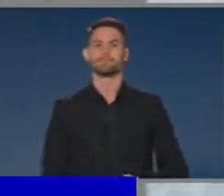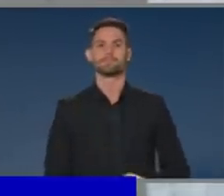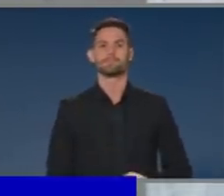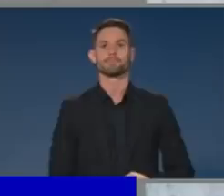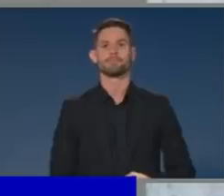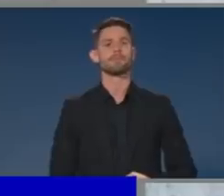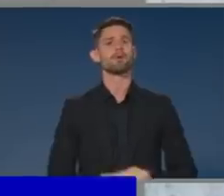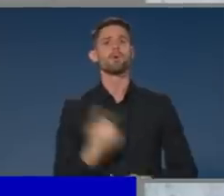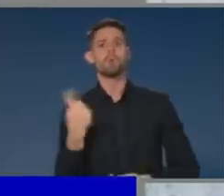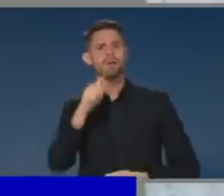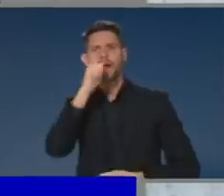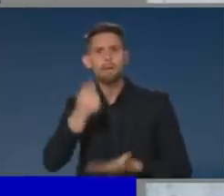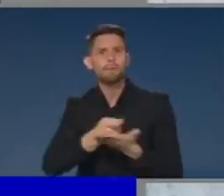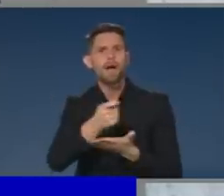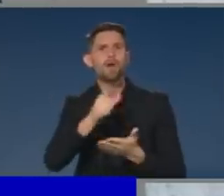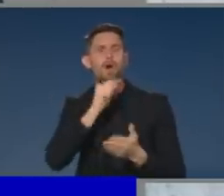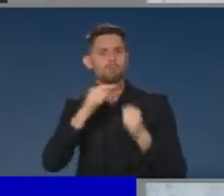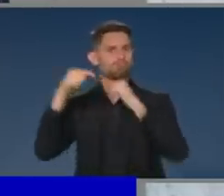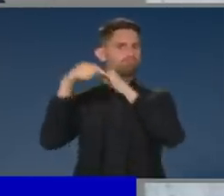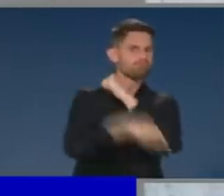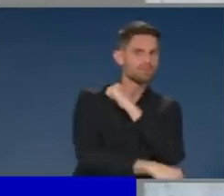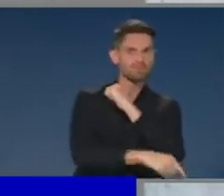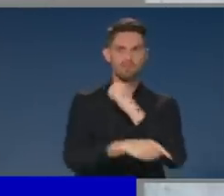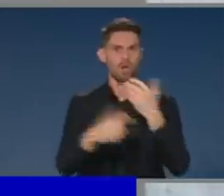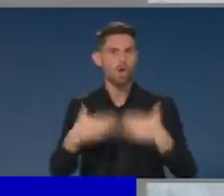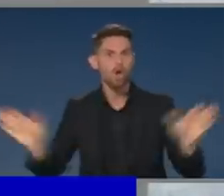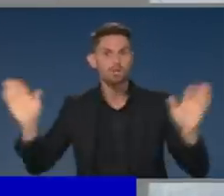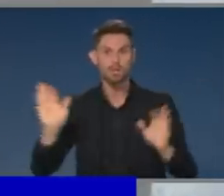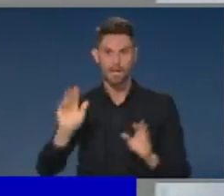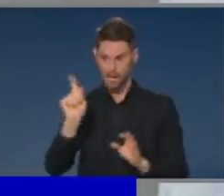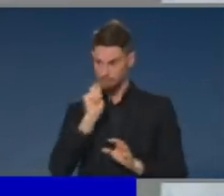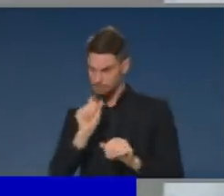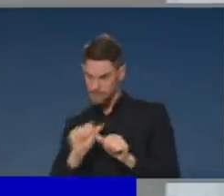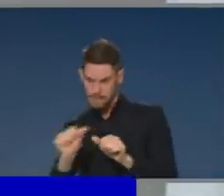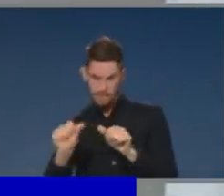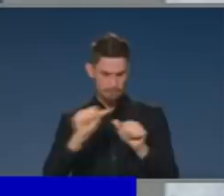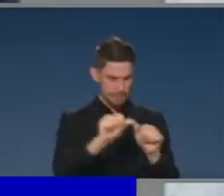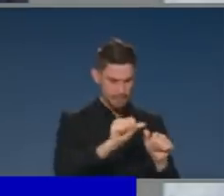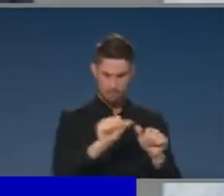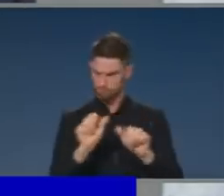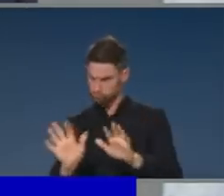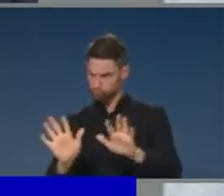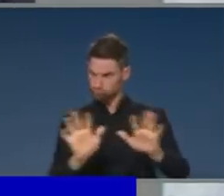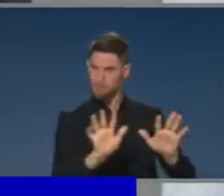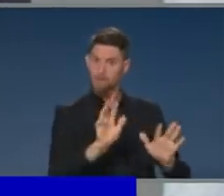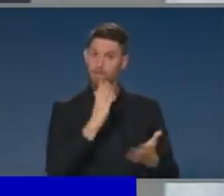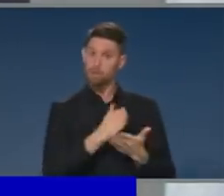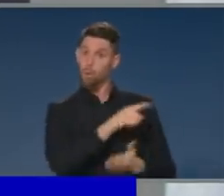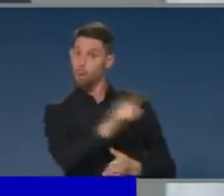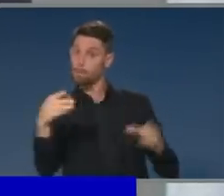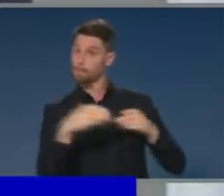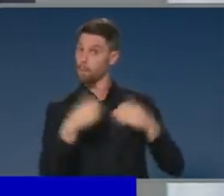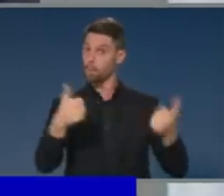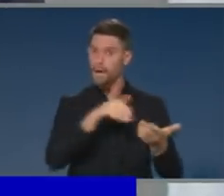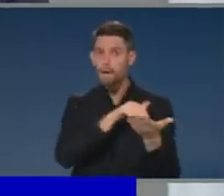below average. That's obviously supported by what I've just said in terms of the actions that banks have been taking. But also